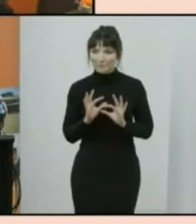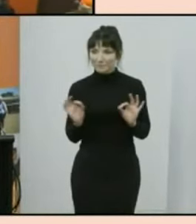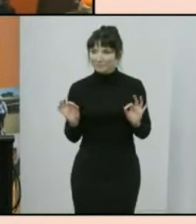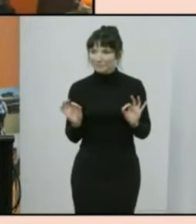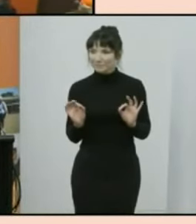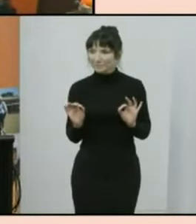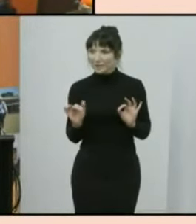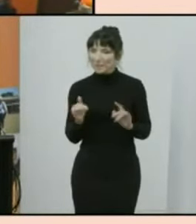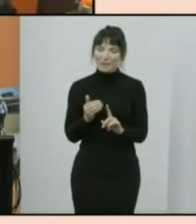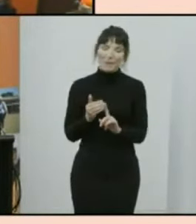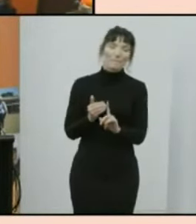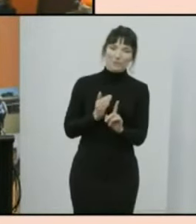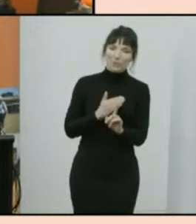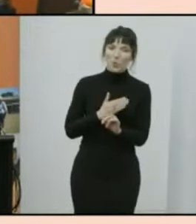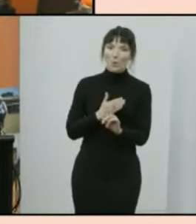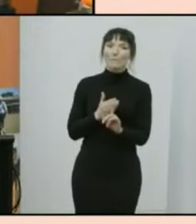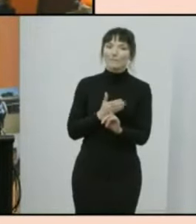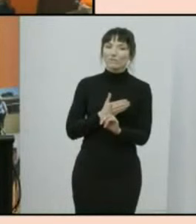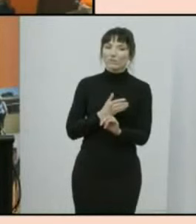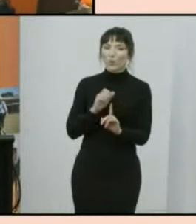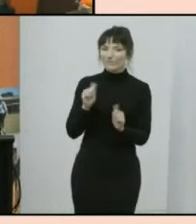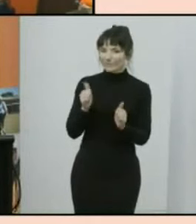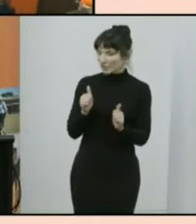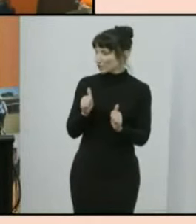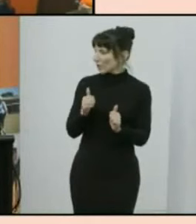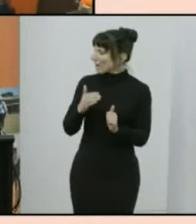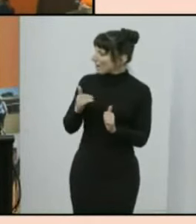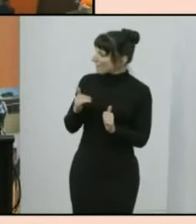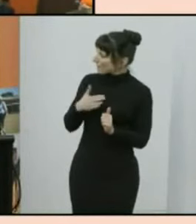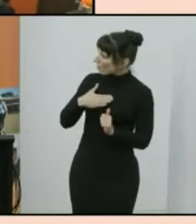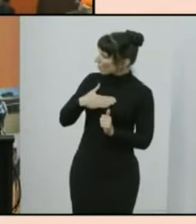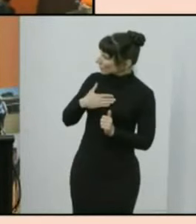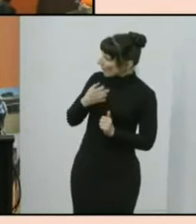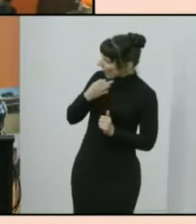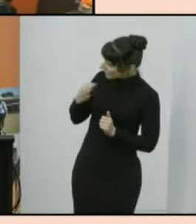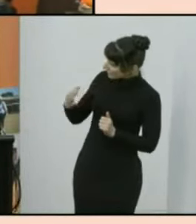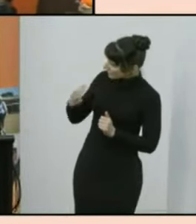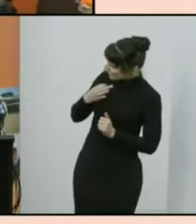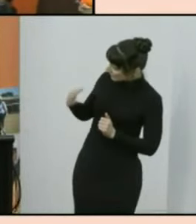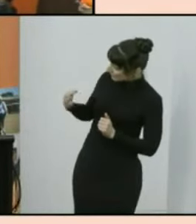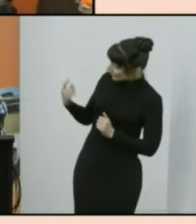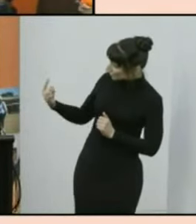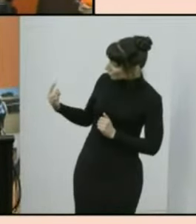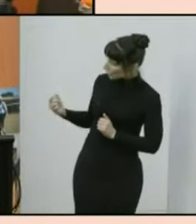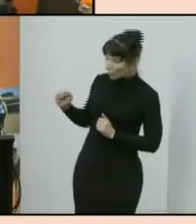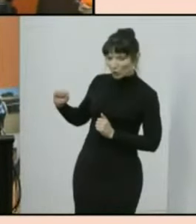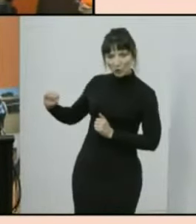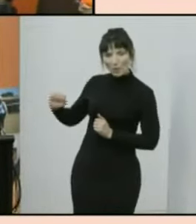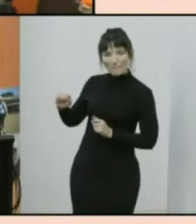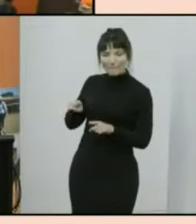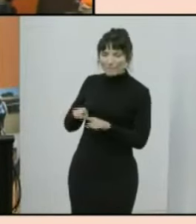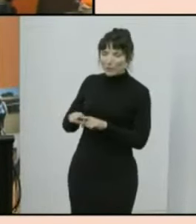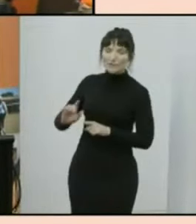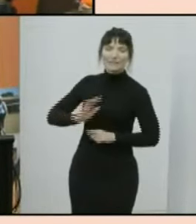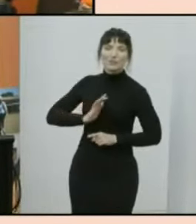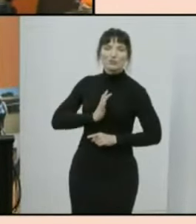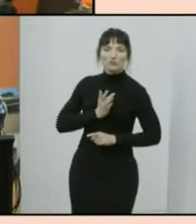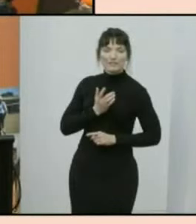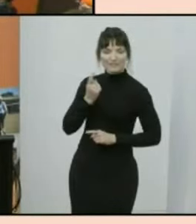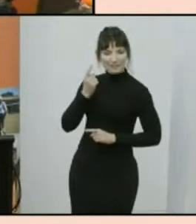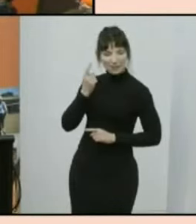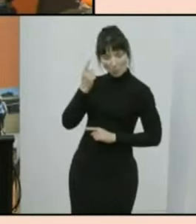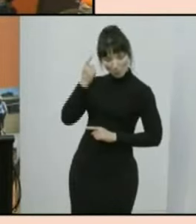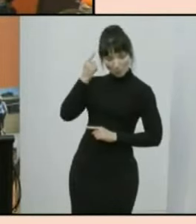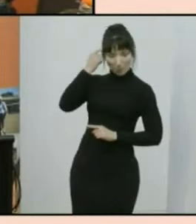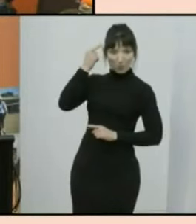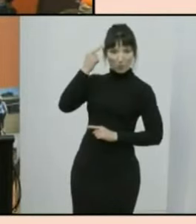maybe right before we wrap up i might invite our panelists to share their most interesting reflection on the 2021 census something